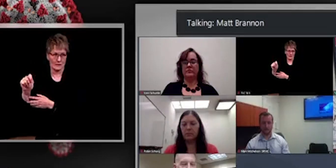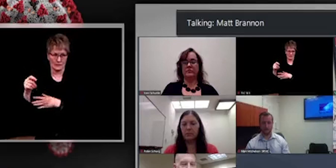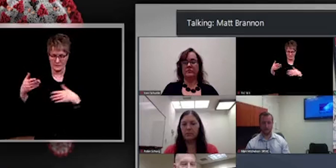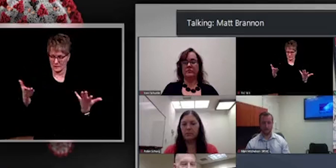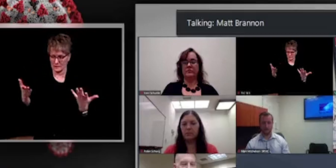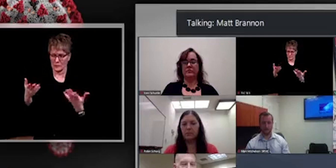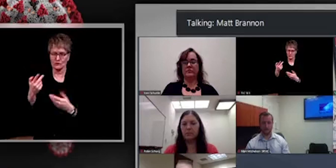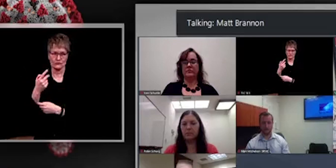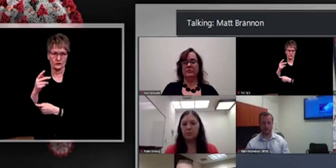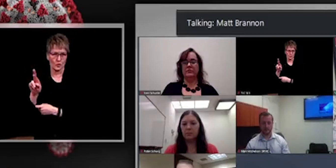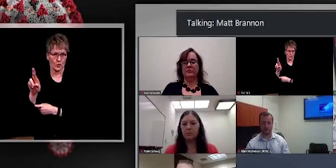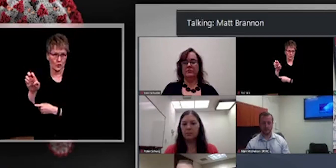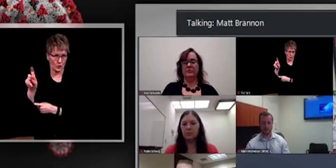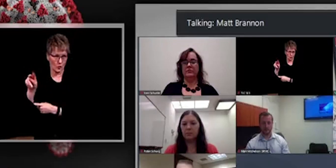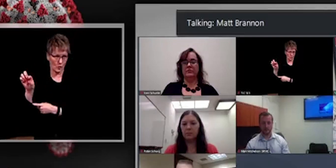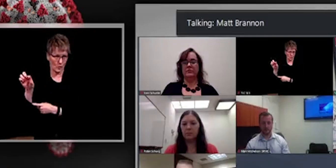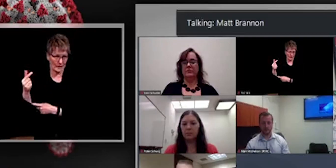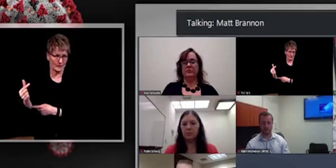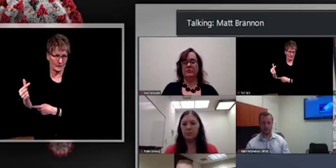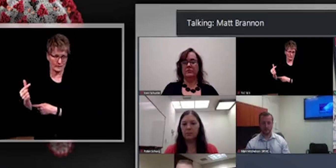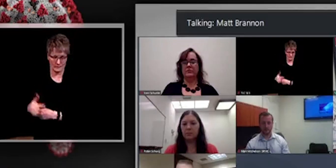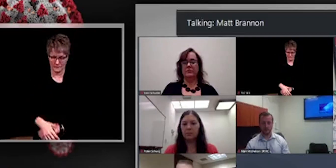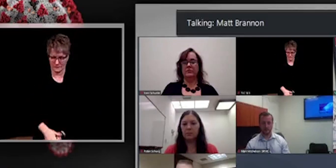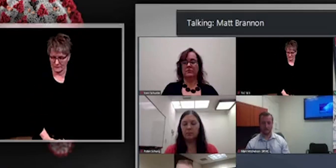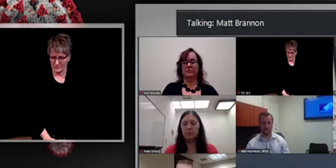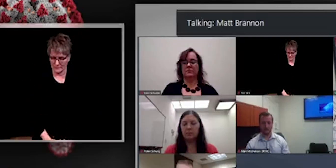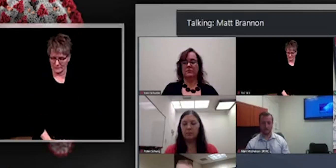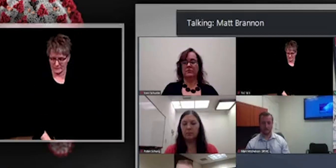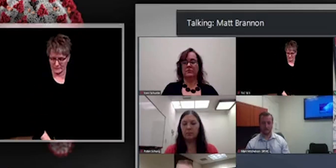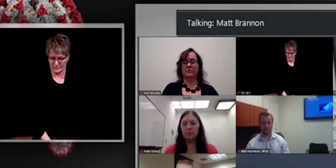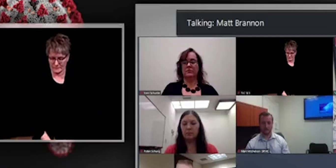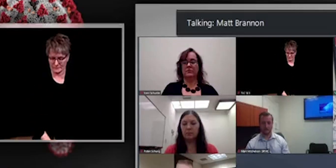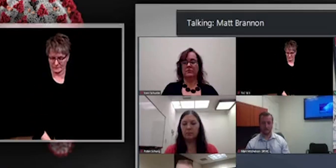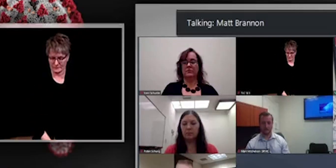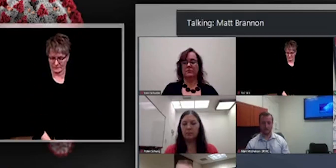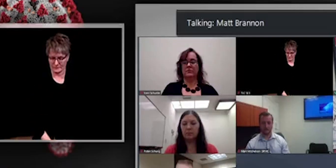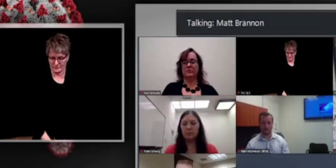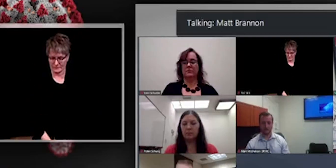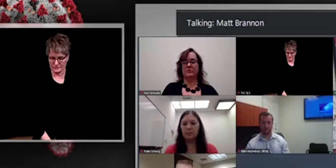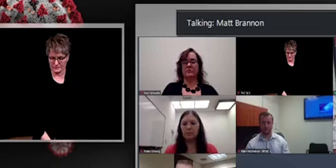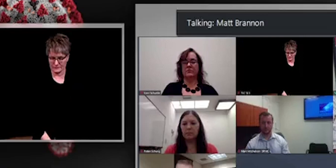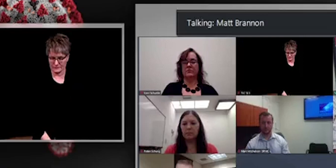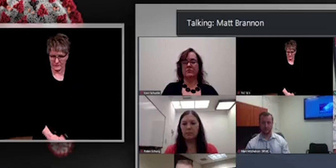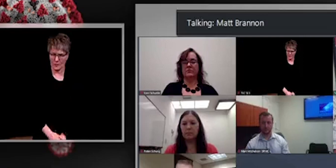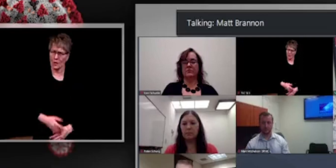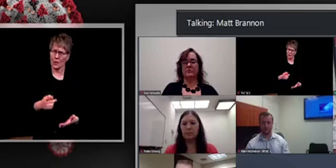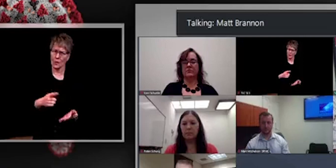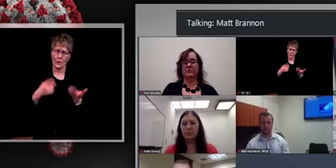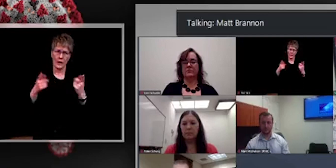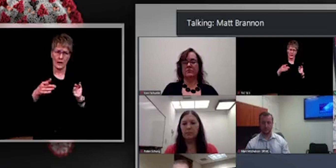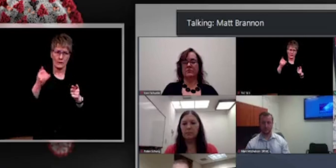what happens if a person who would normally be working with COVID patients says they don't want to take the vaccine?